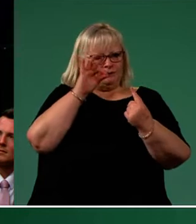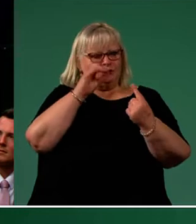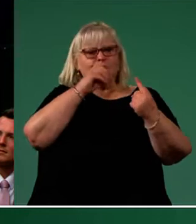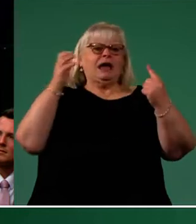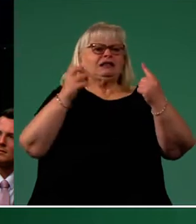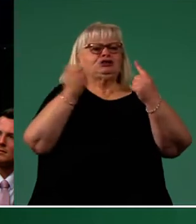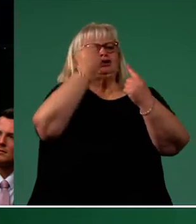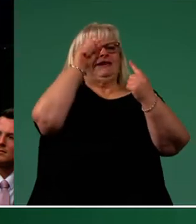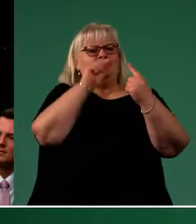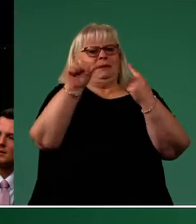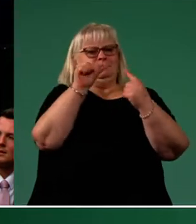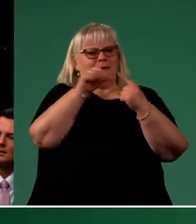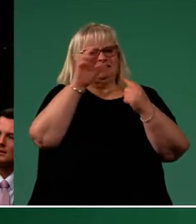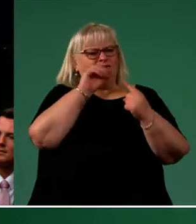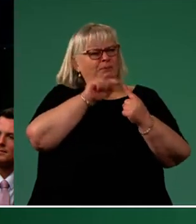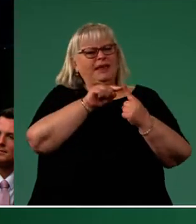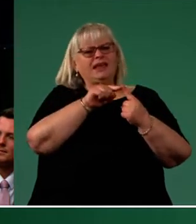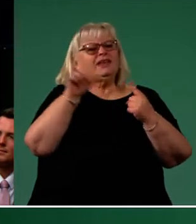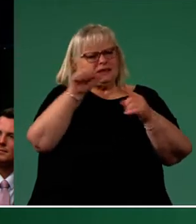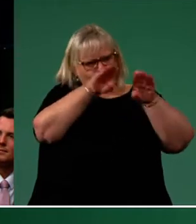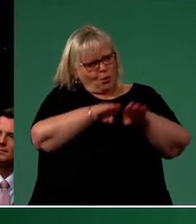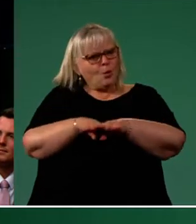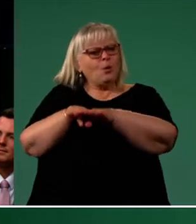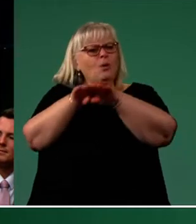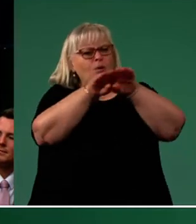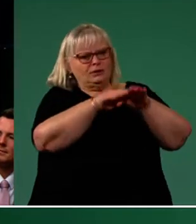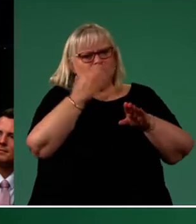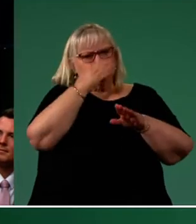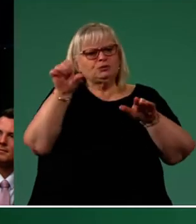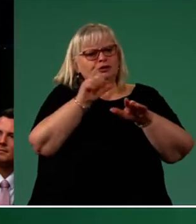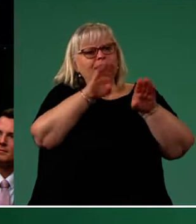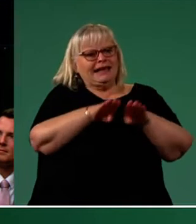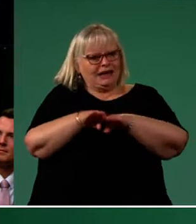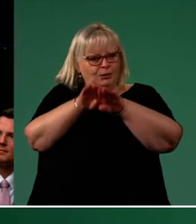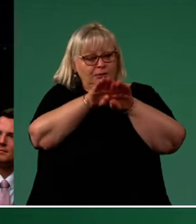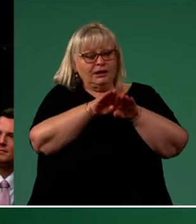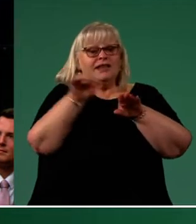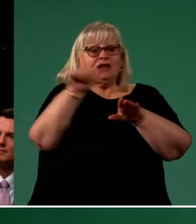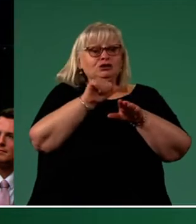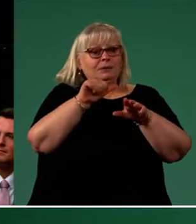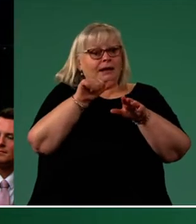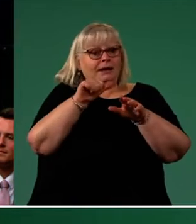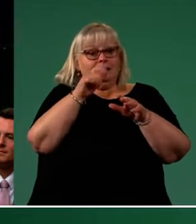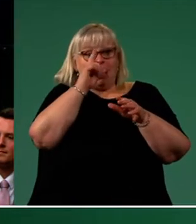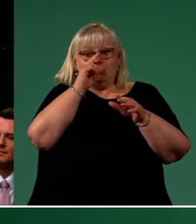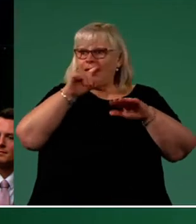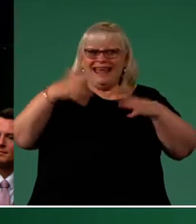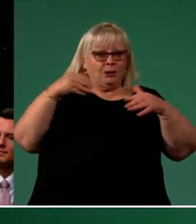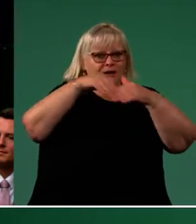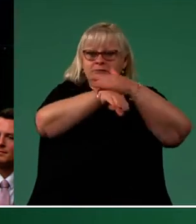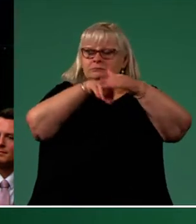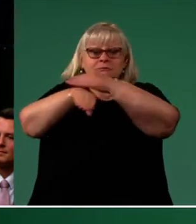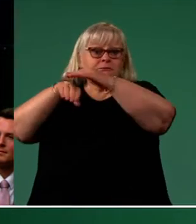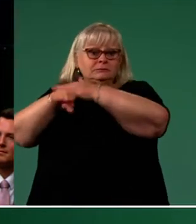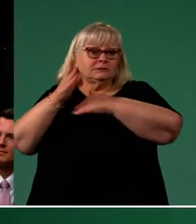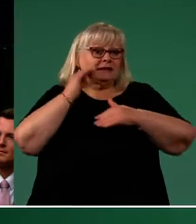best education. The best education should be available to all, at all schools, public and private and to that end